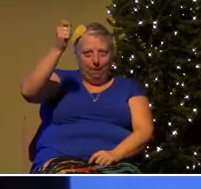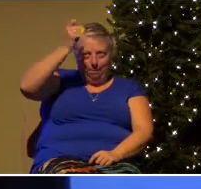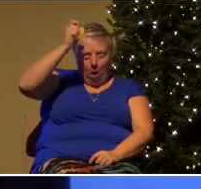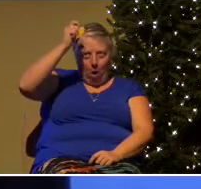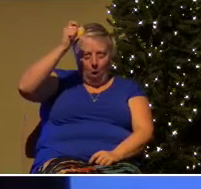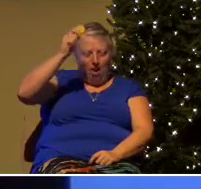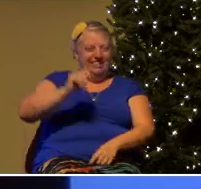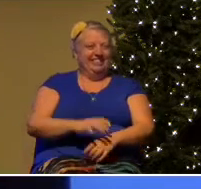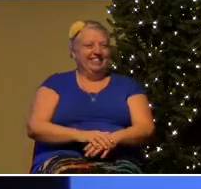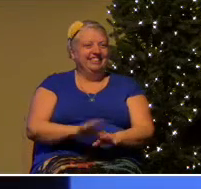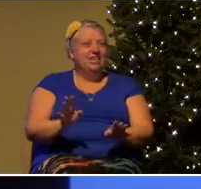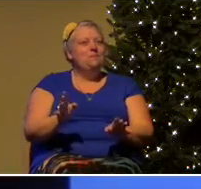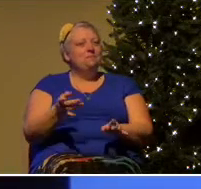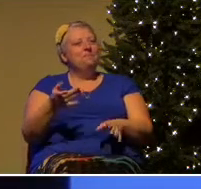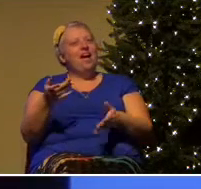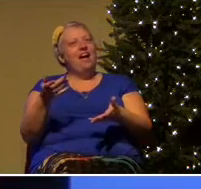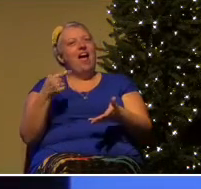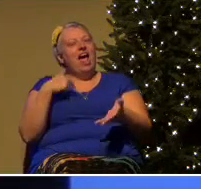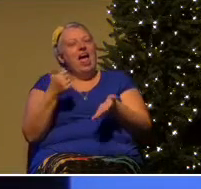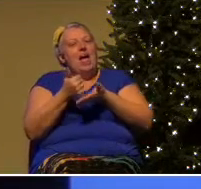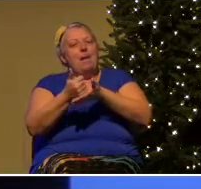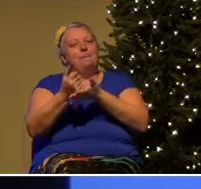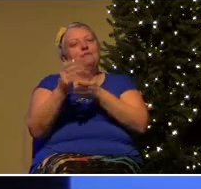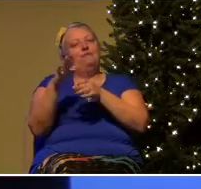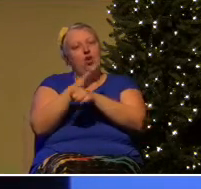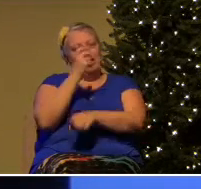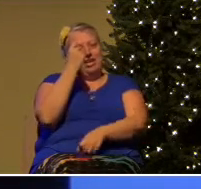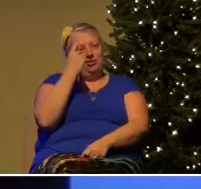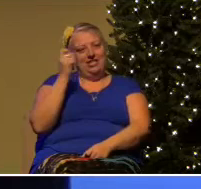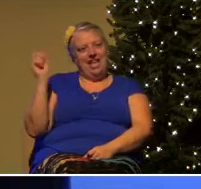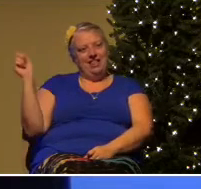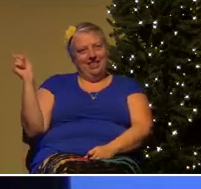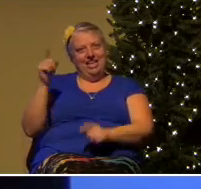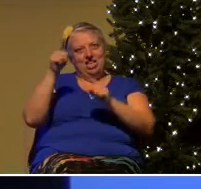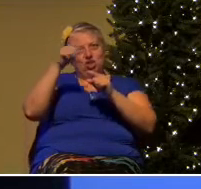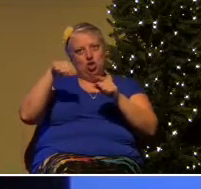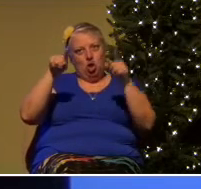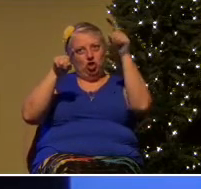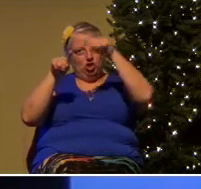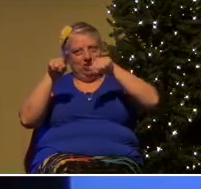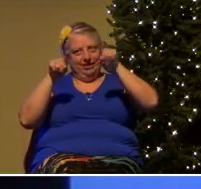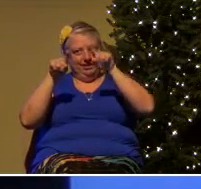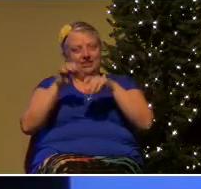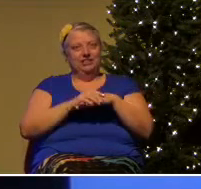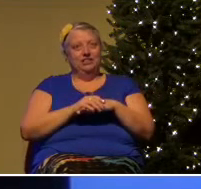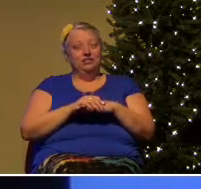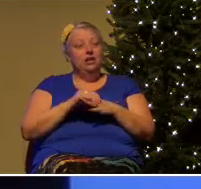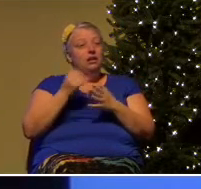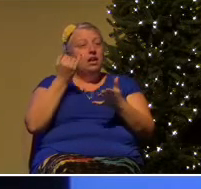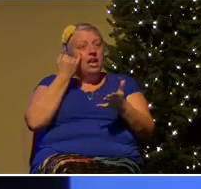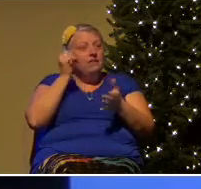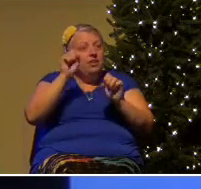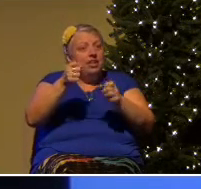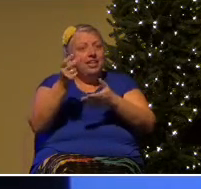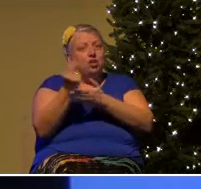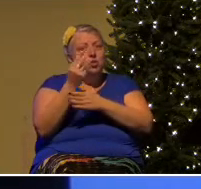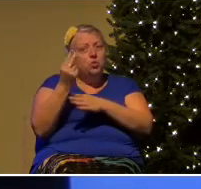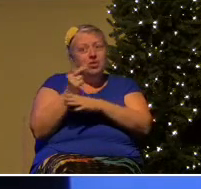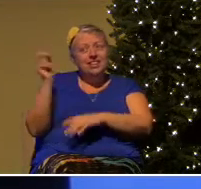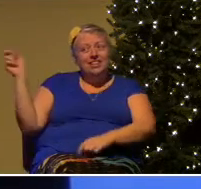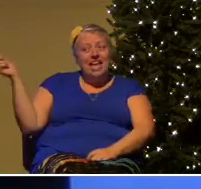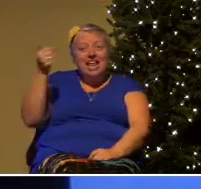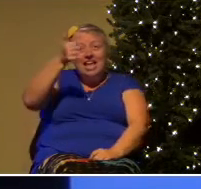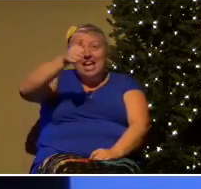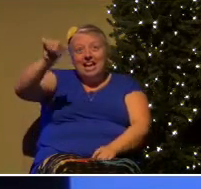in your heart. What I love about these and I'll be very brief with this is you can use this in any situation with just